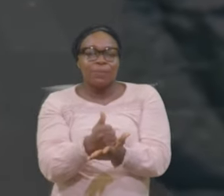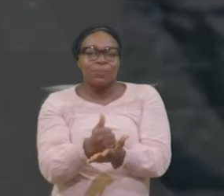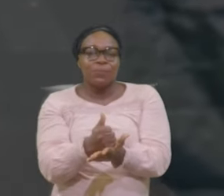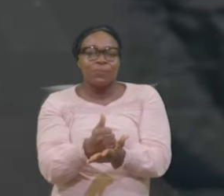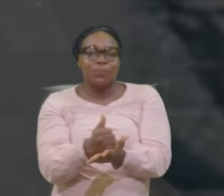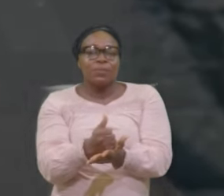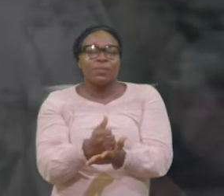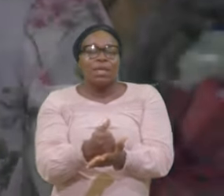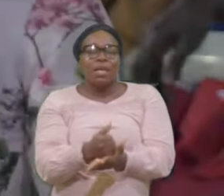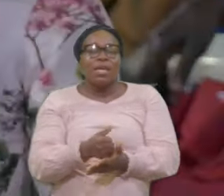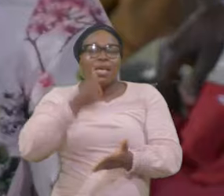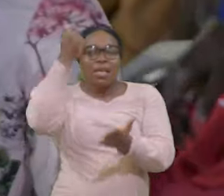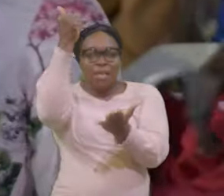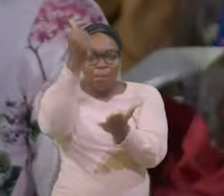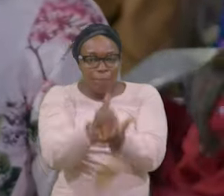Amen